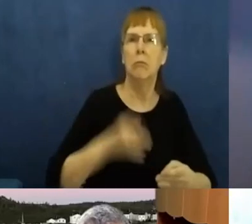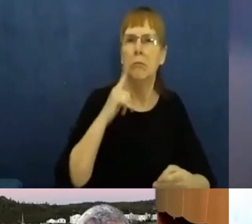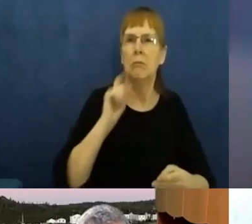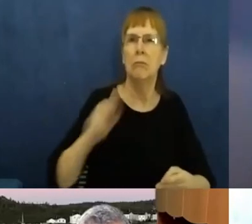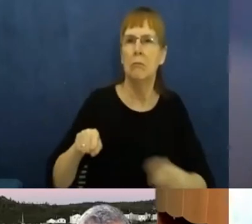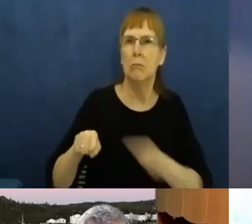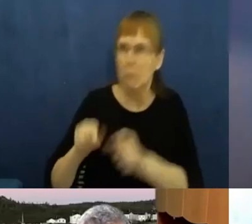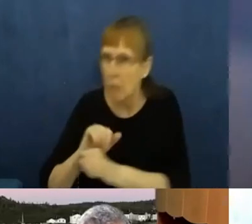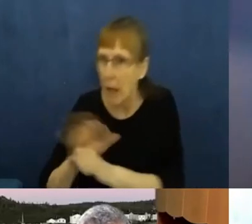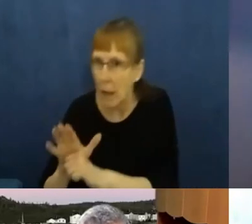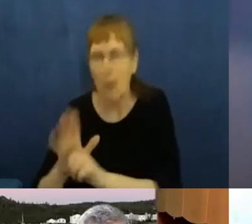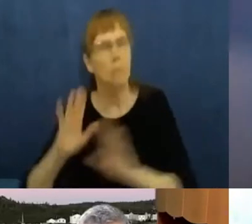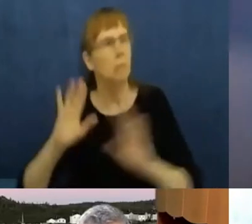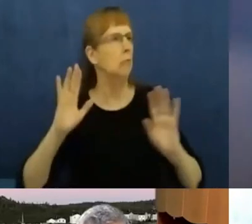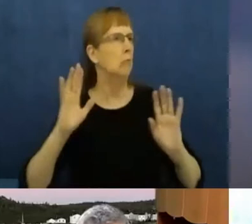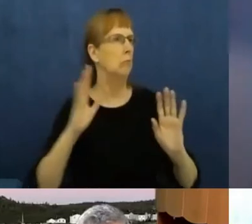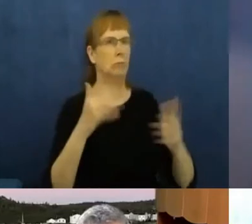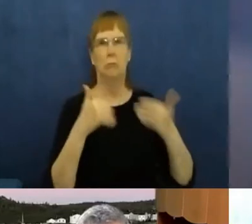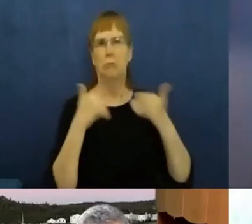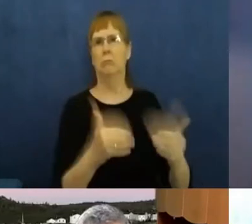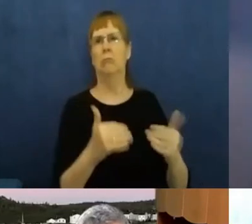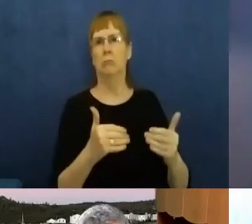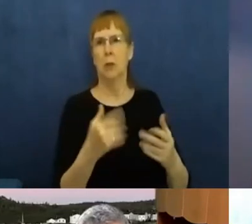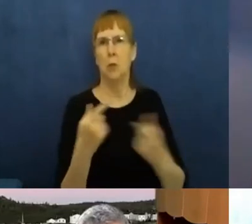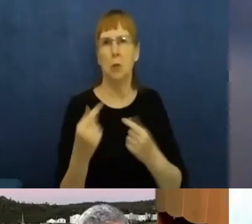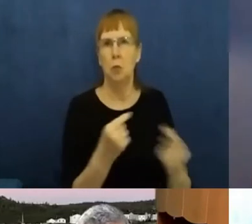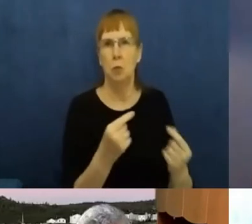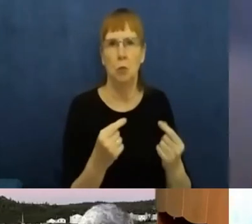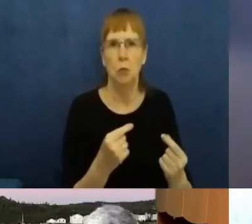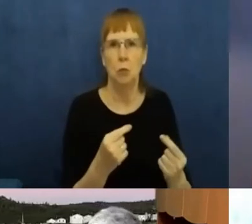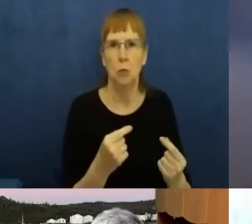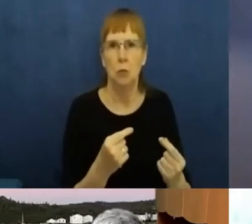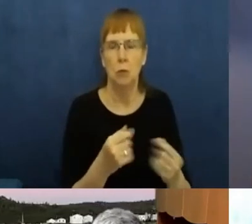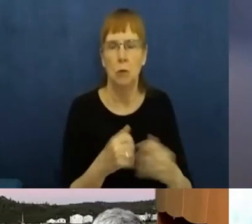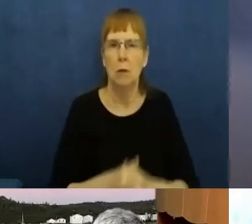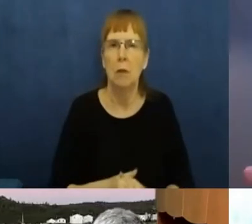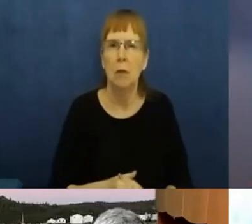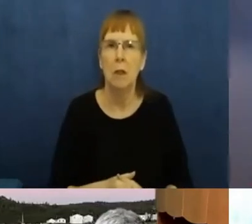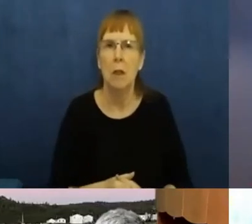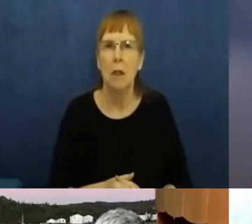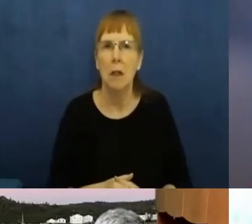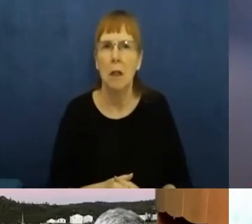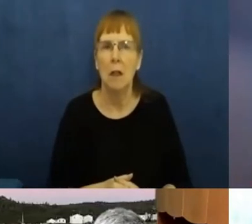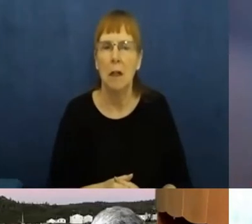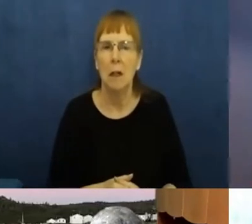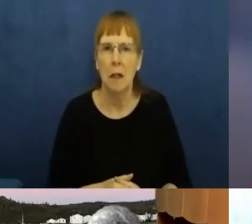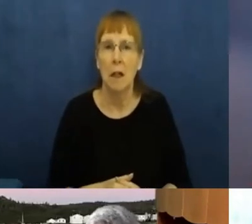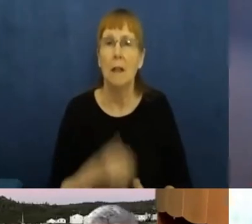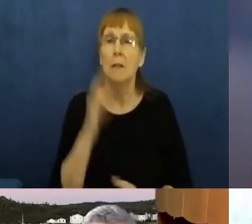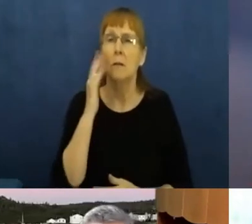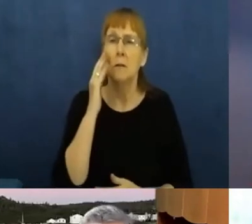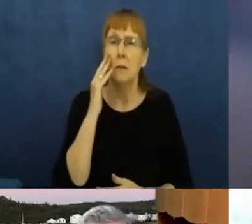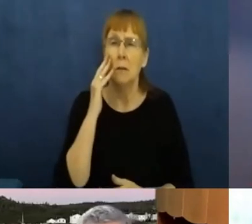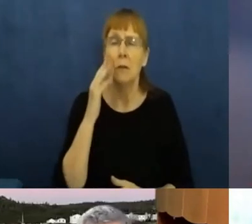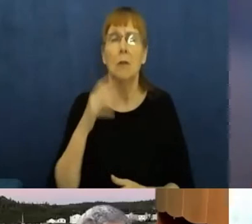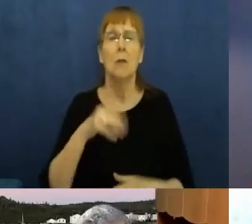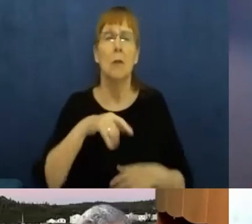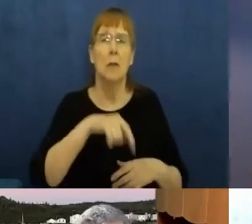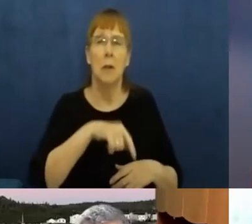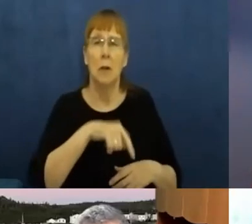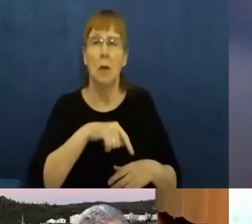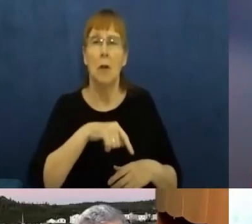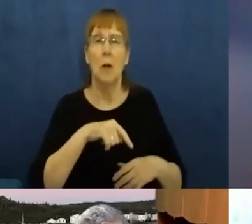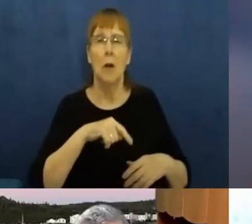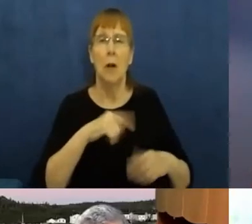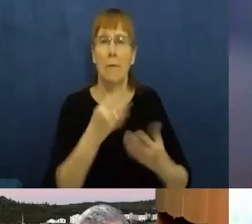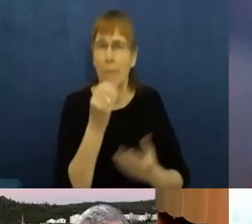the beginning, there was no PPE available in communities and, you know, delivering food to elders, doing that kind of thing. I the community needed